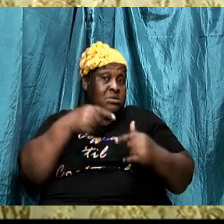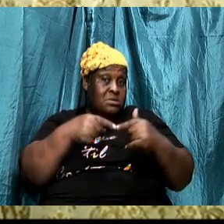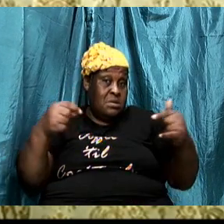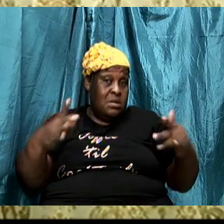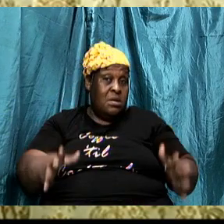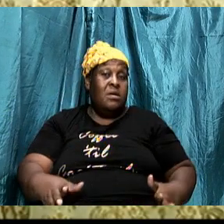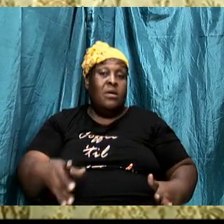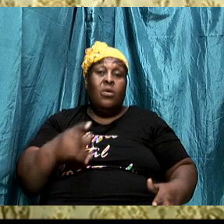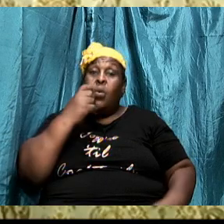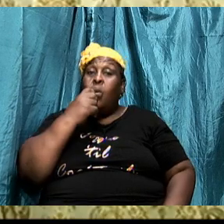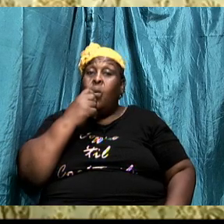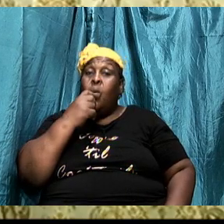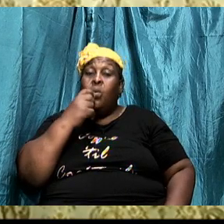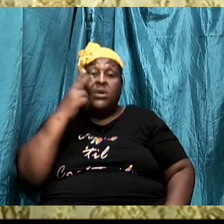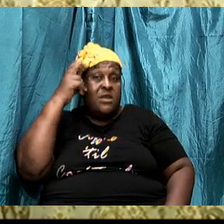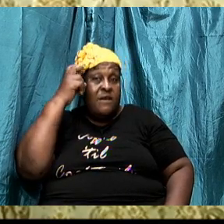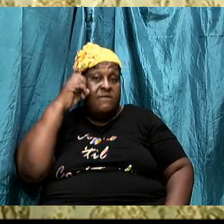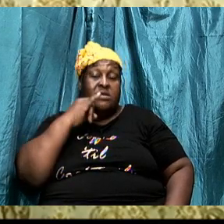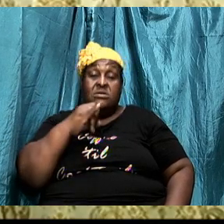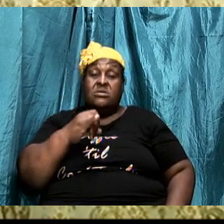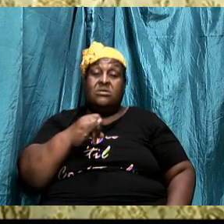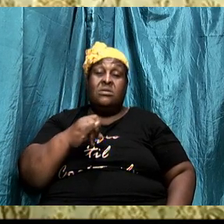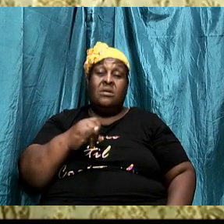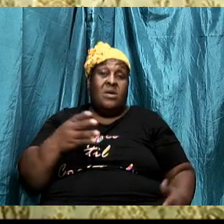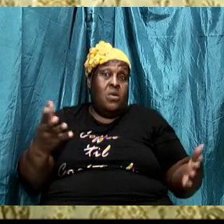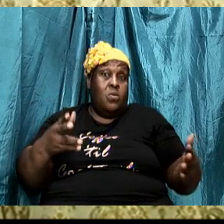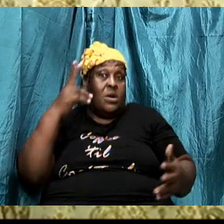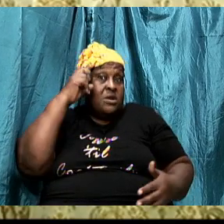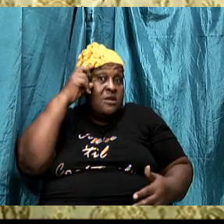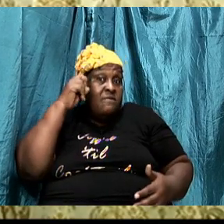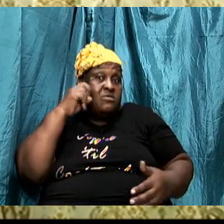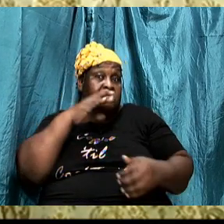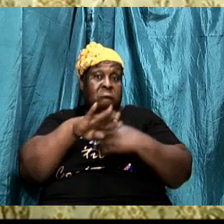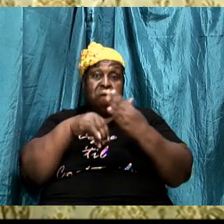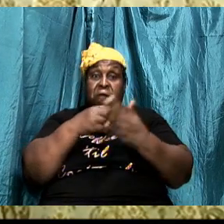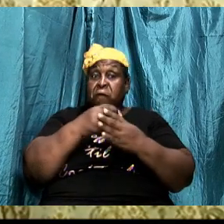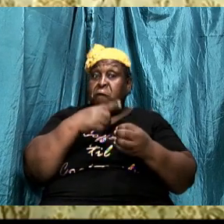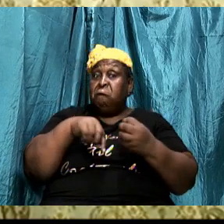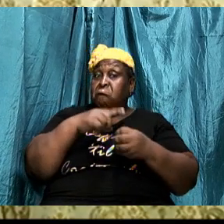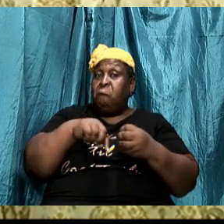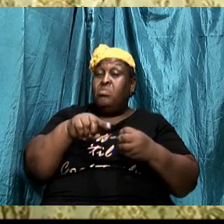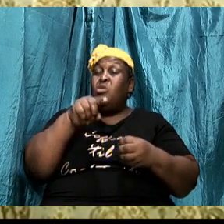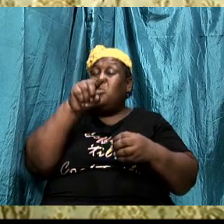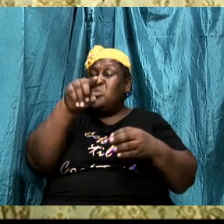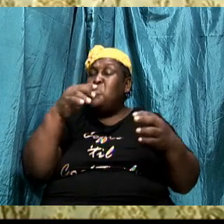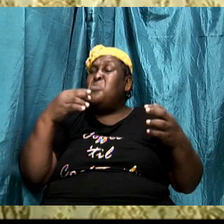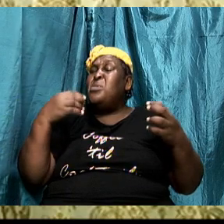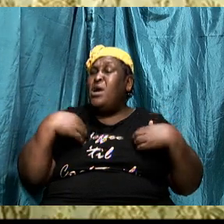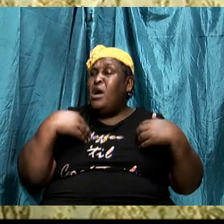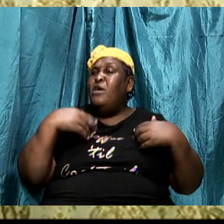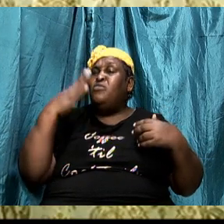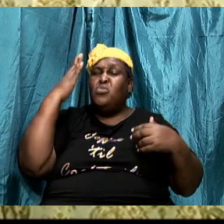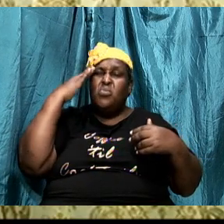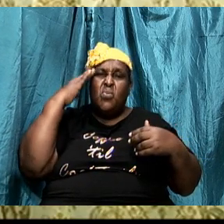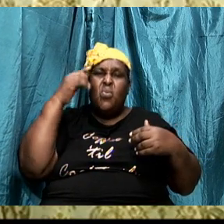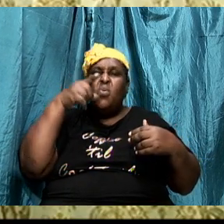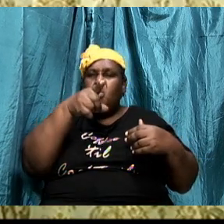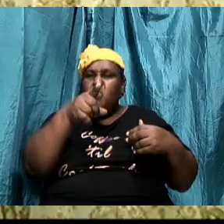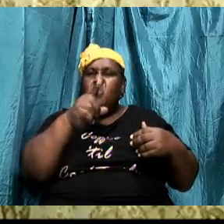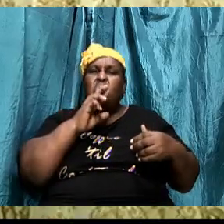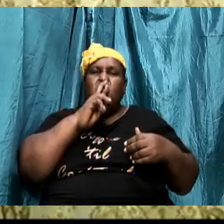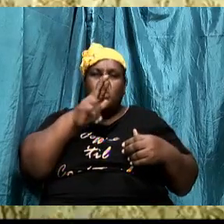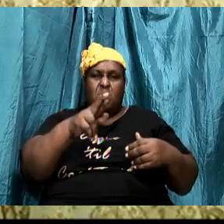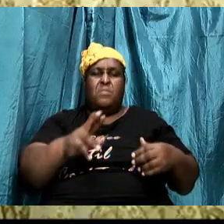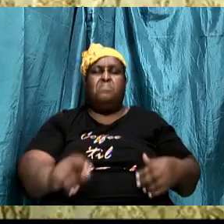who he is and what he is about you must know who you are